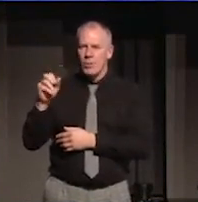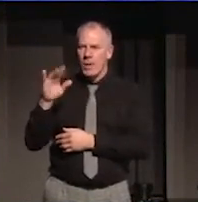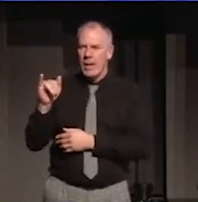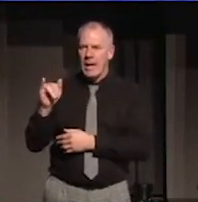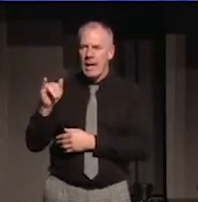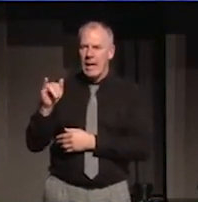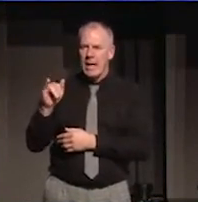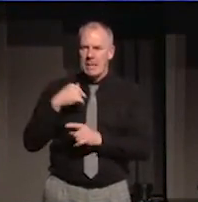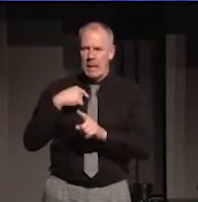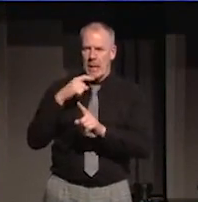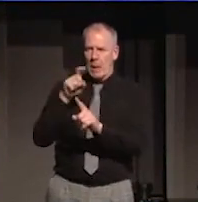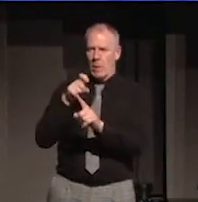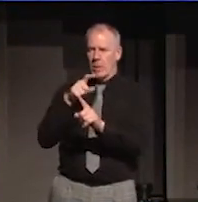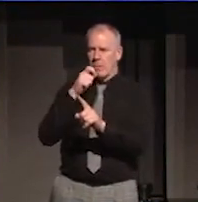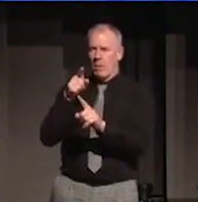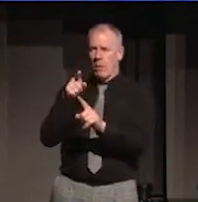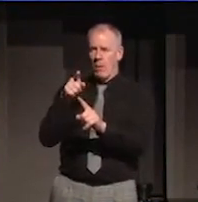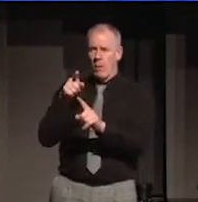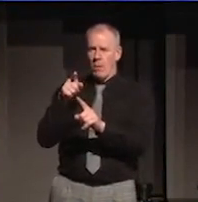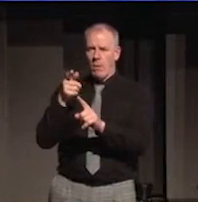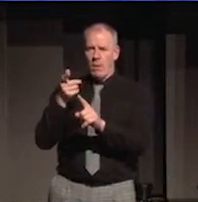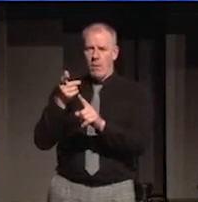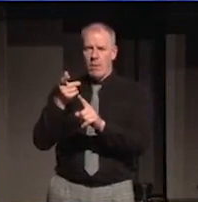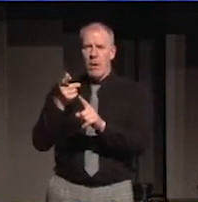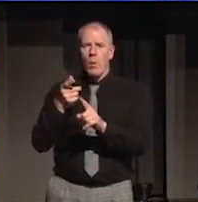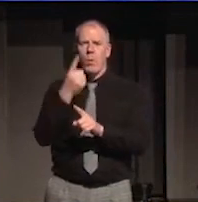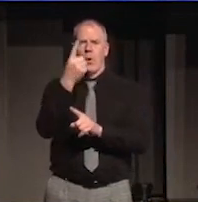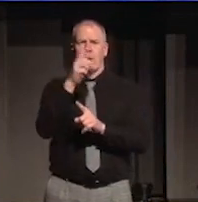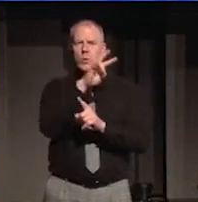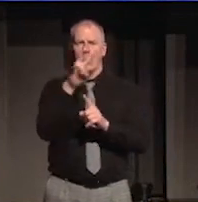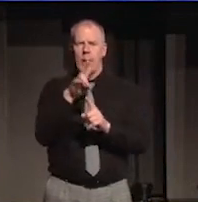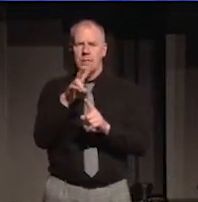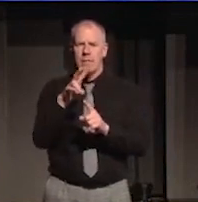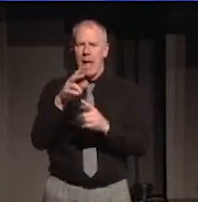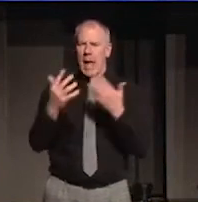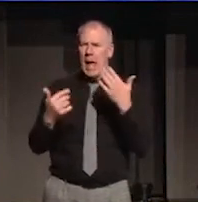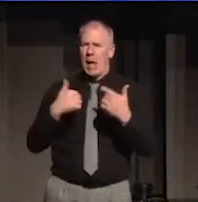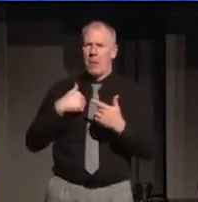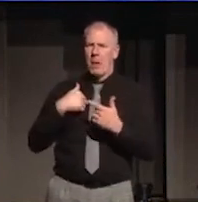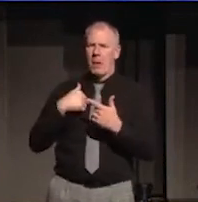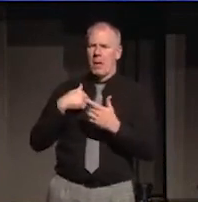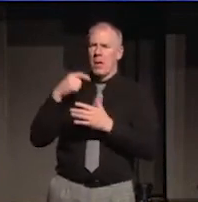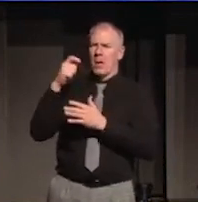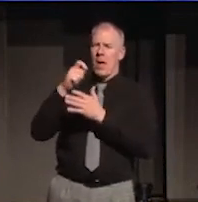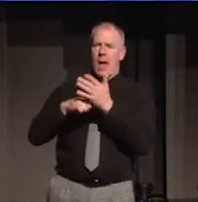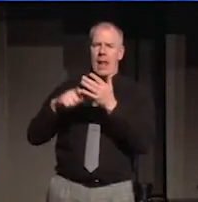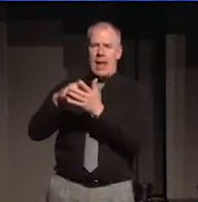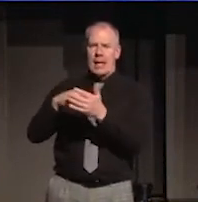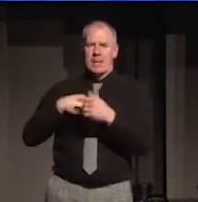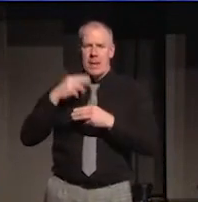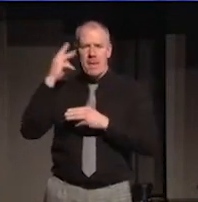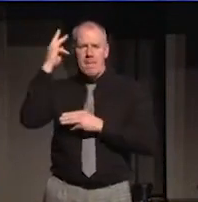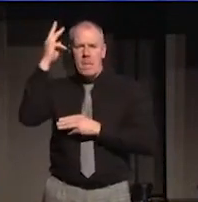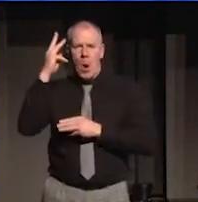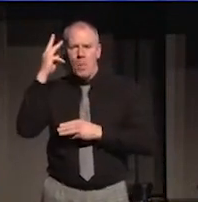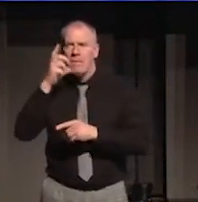I would have had a few questions for them. The main question probably being how did I manage to get elected Pope in the first place.